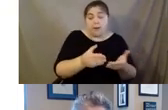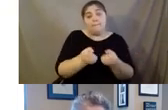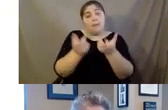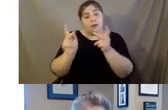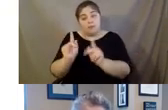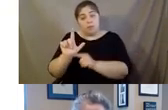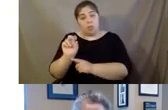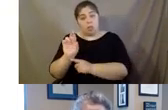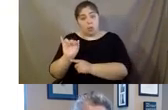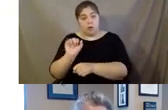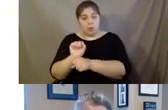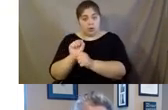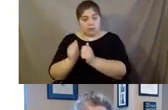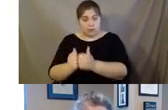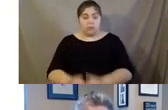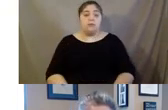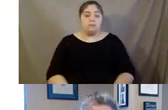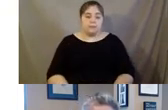works with. Next slide.